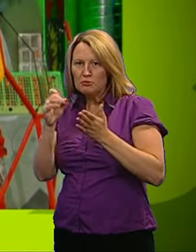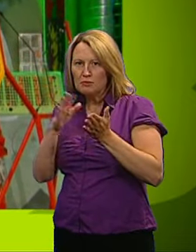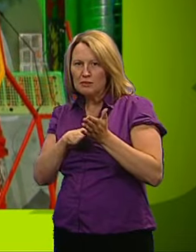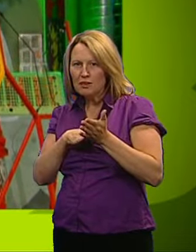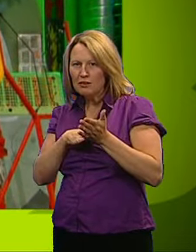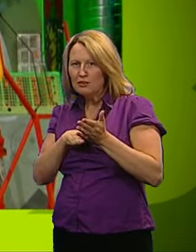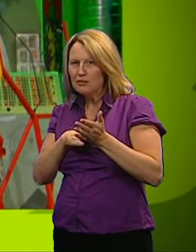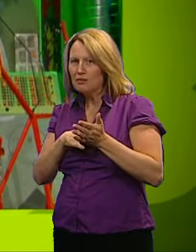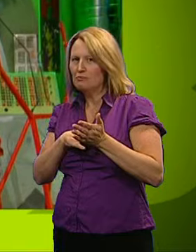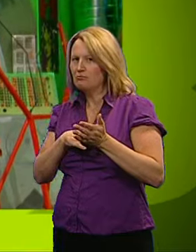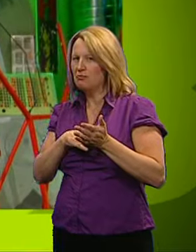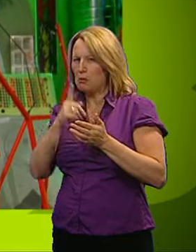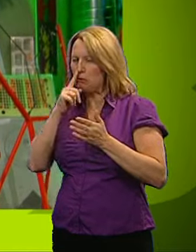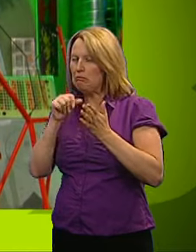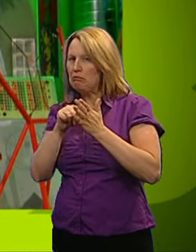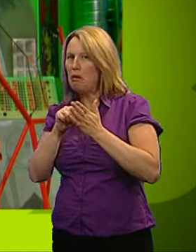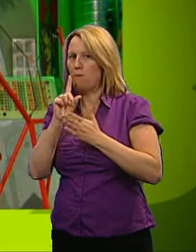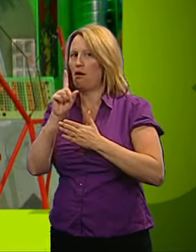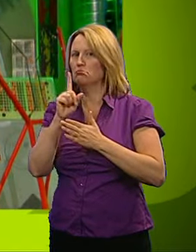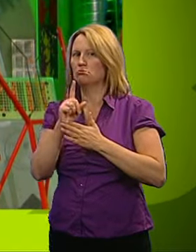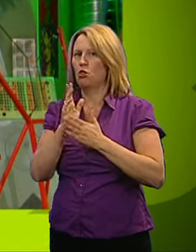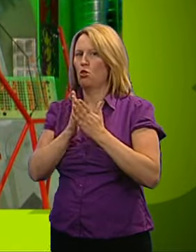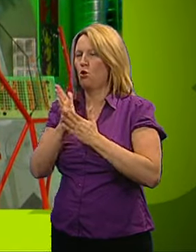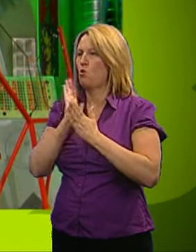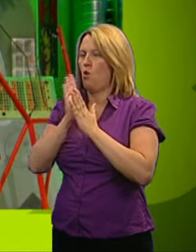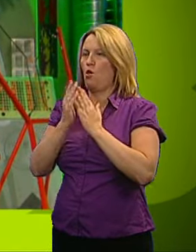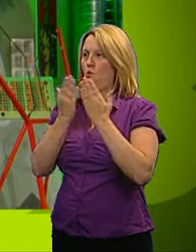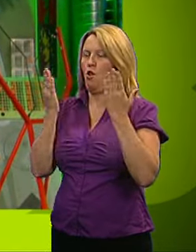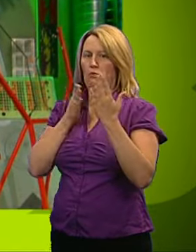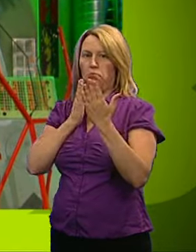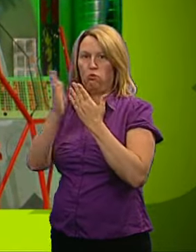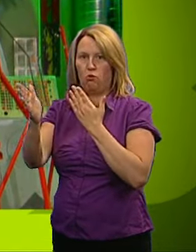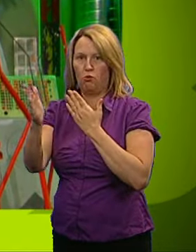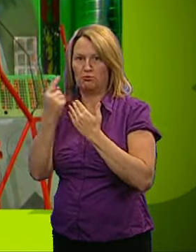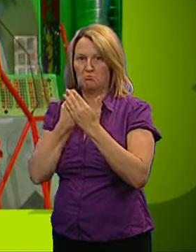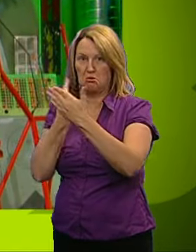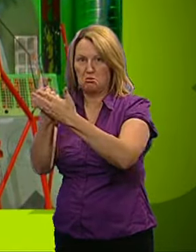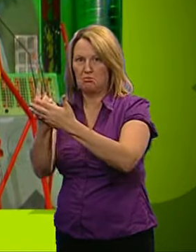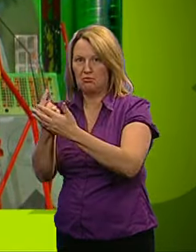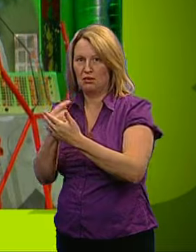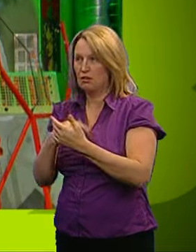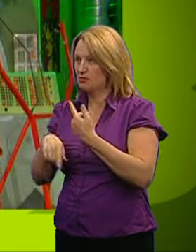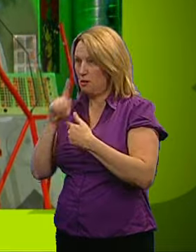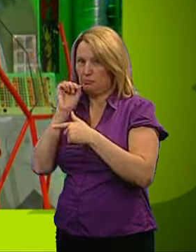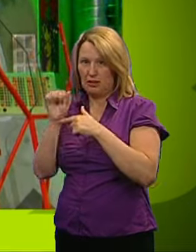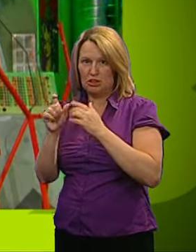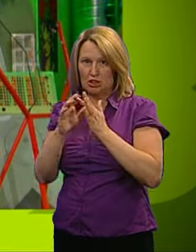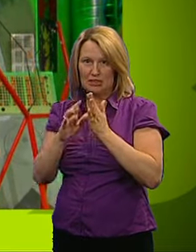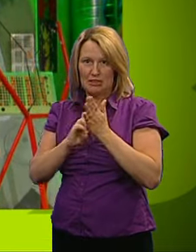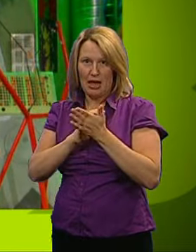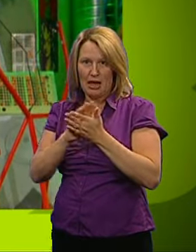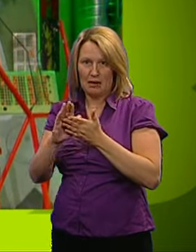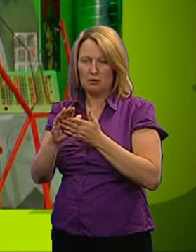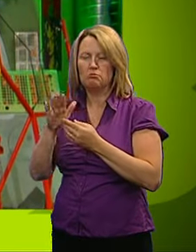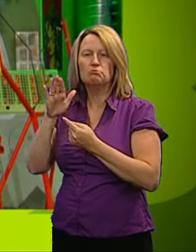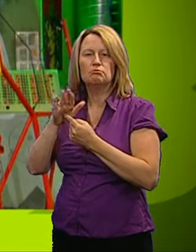It did. It might have taken an unfortunate route, cut through a wall or two, but, you know, it still beat the cheetah. That was the important thing. Anyway, this